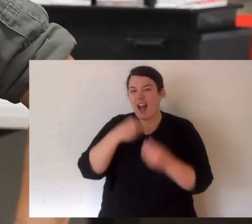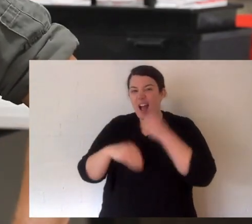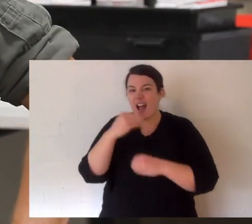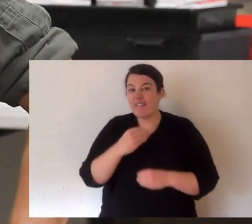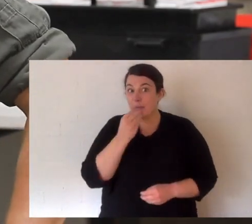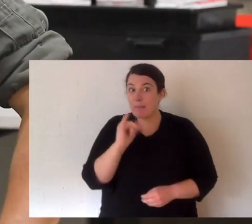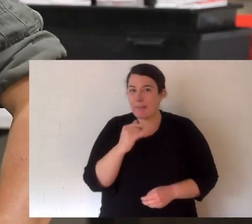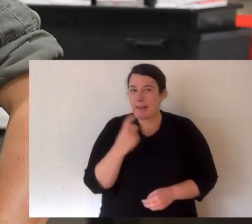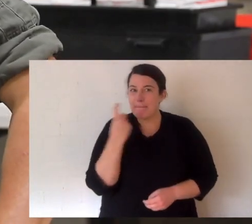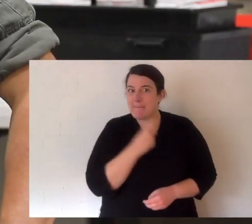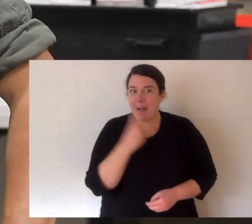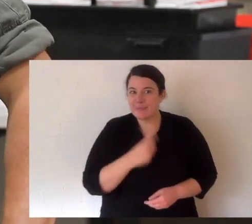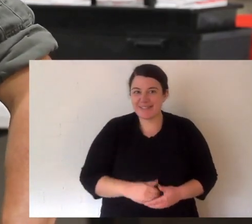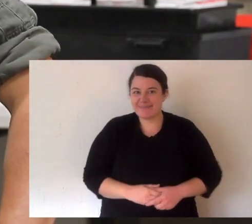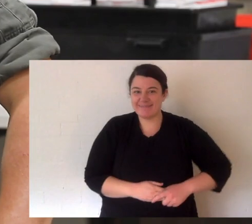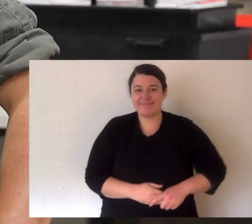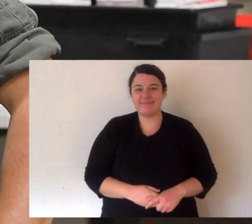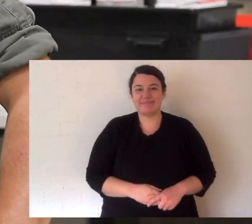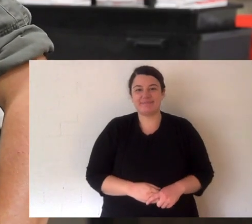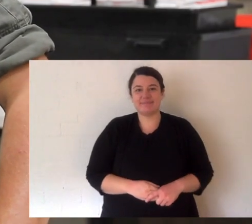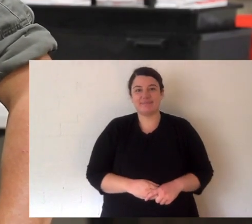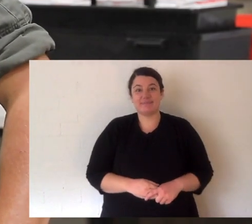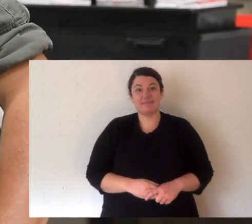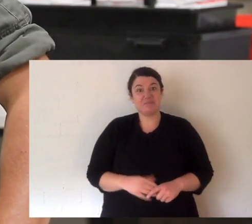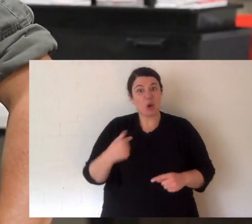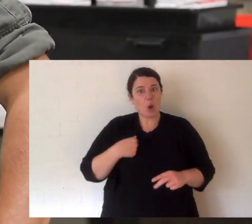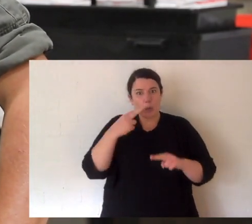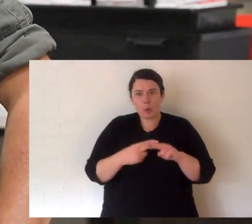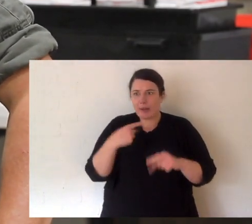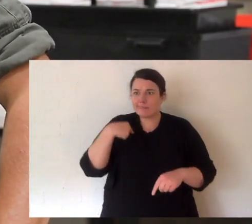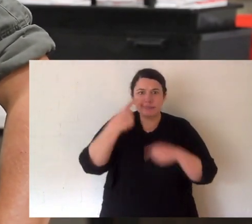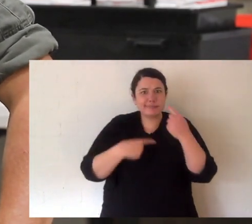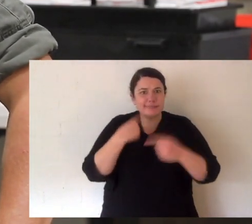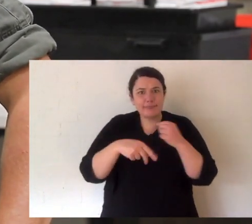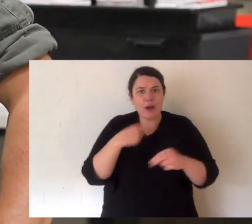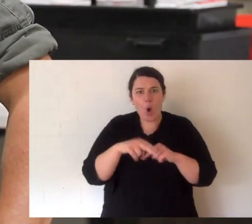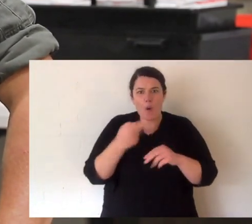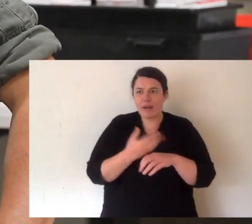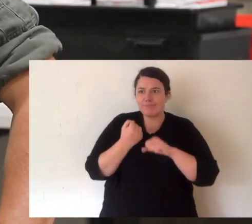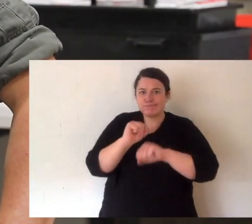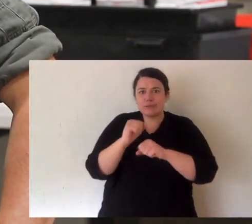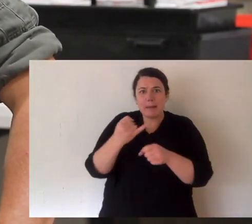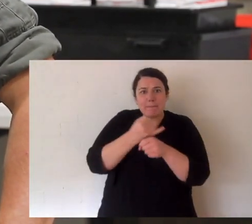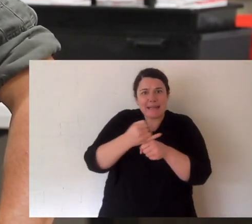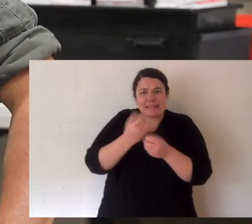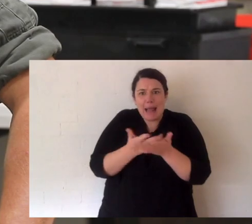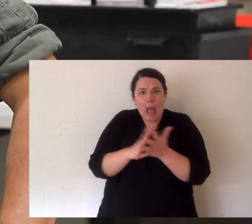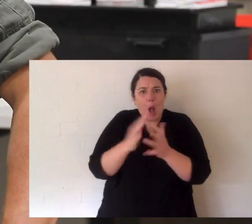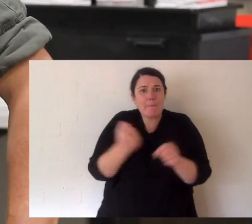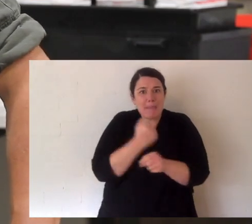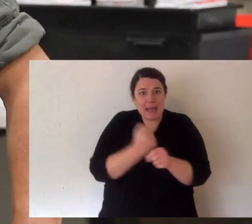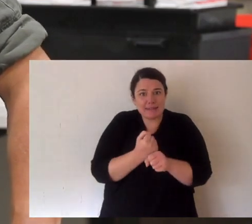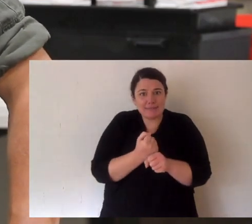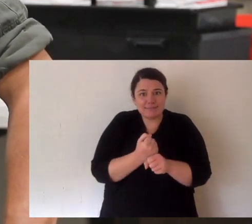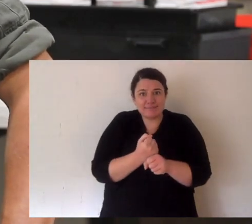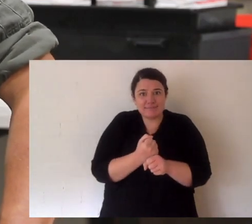for today. One is when I said about the snake flicking its tongue out. I didn't say what the organ in the